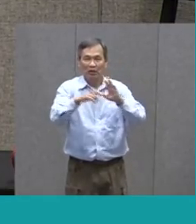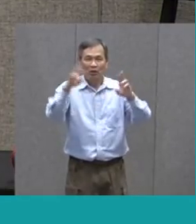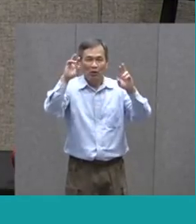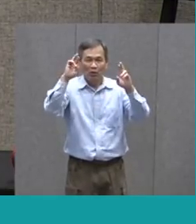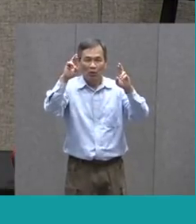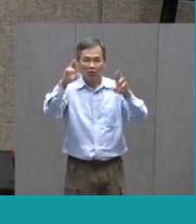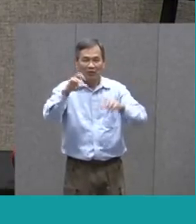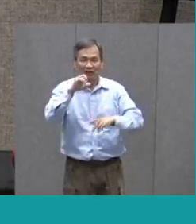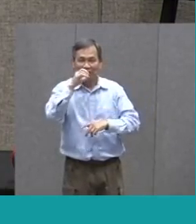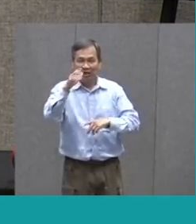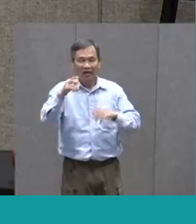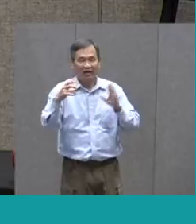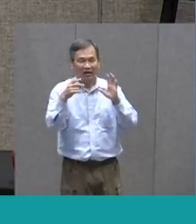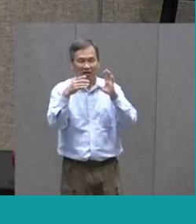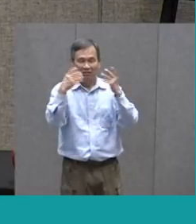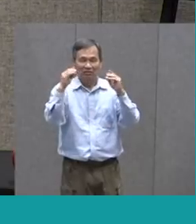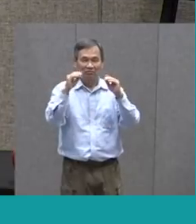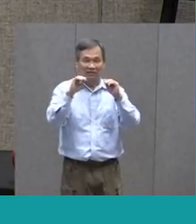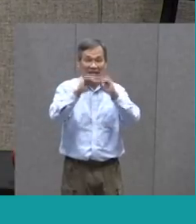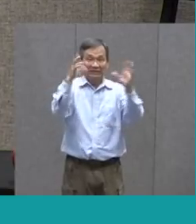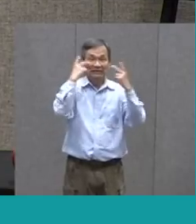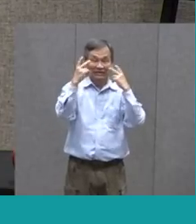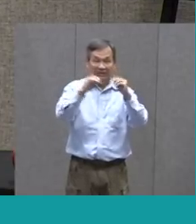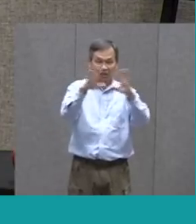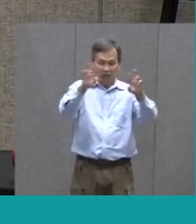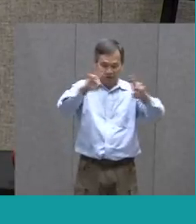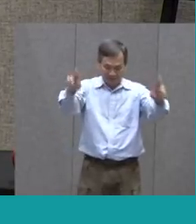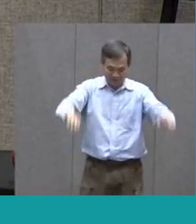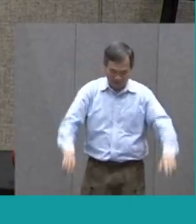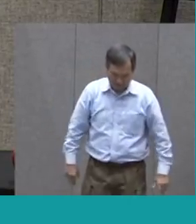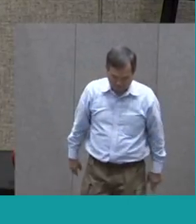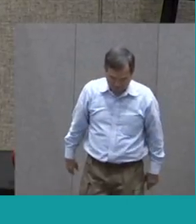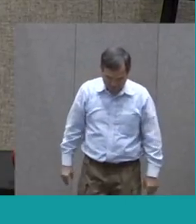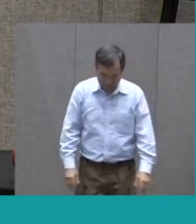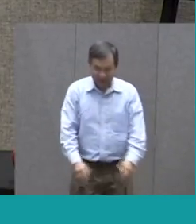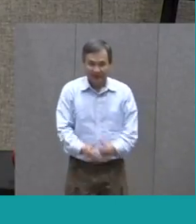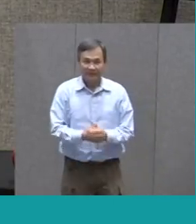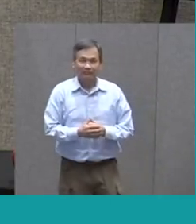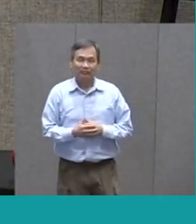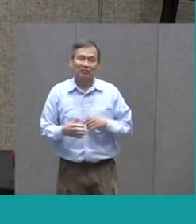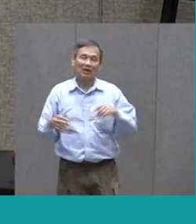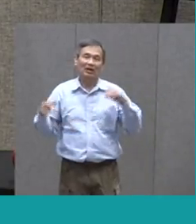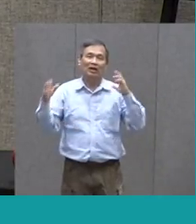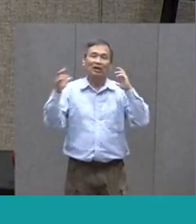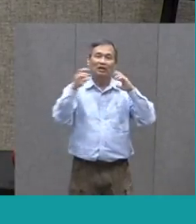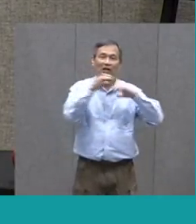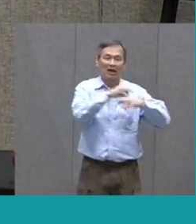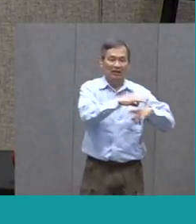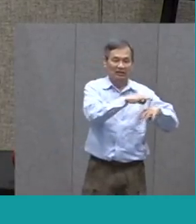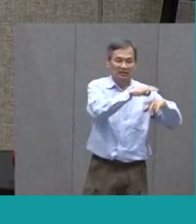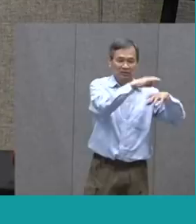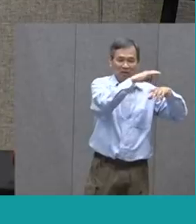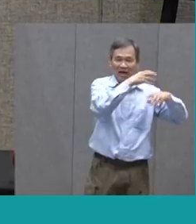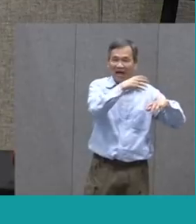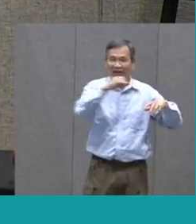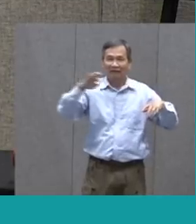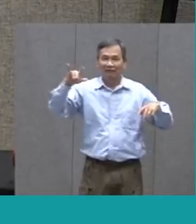there's not too much of a glare. Here we go. The Spider and the Fly.